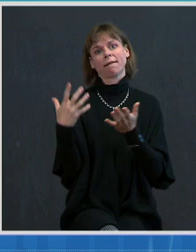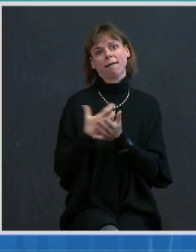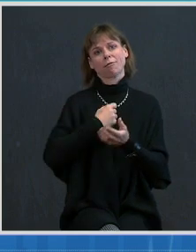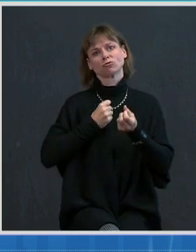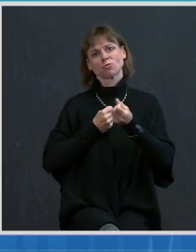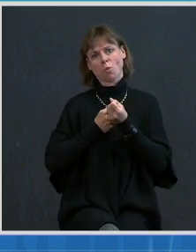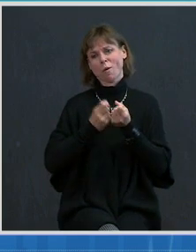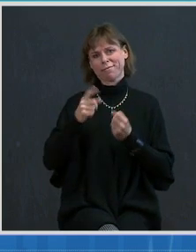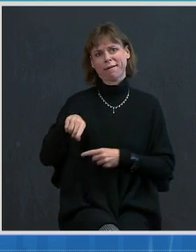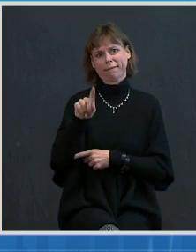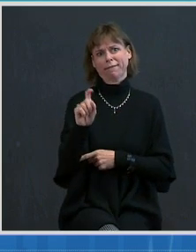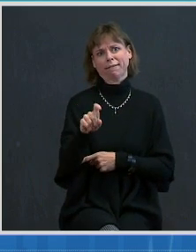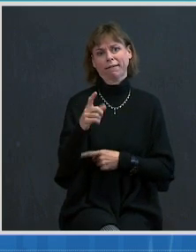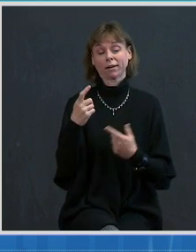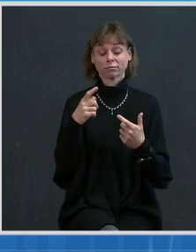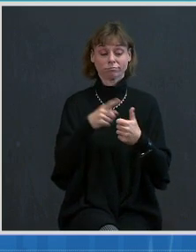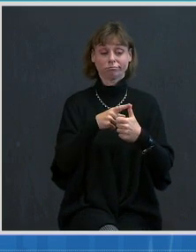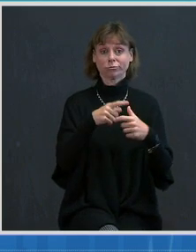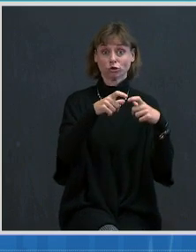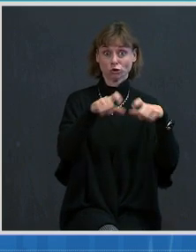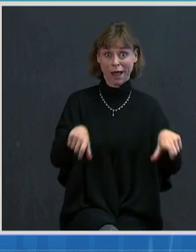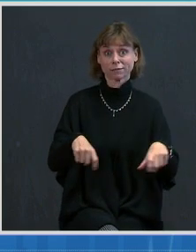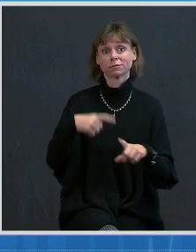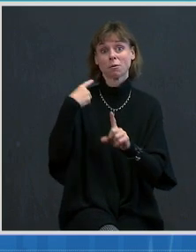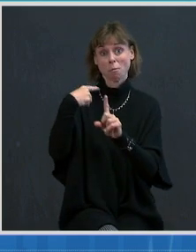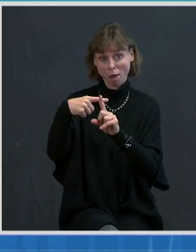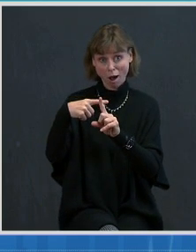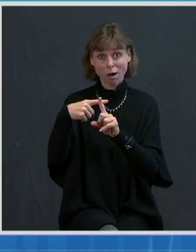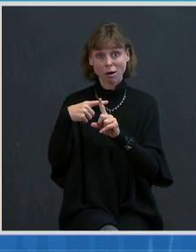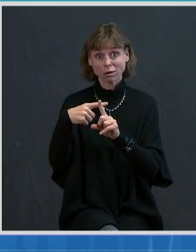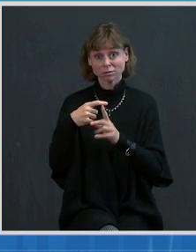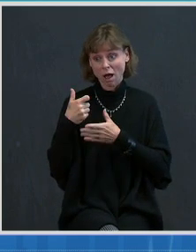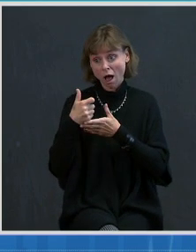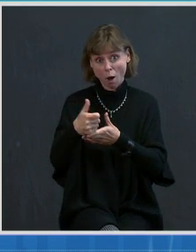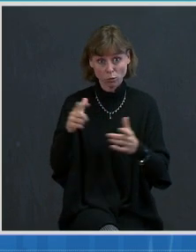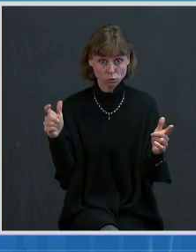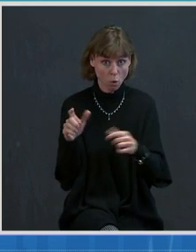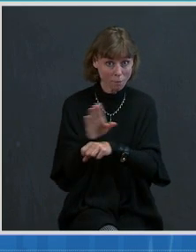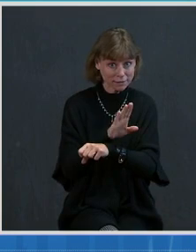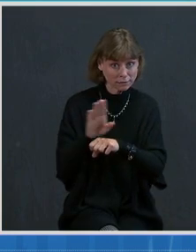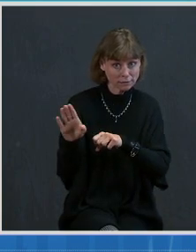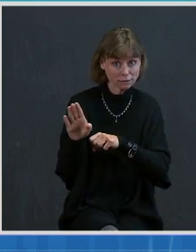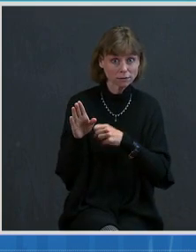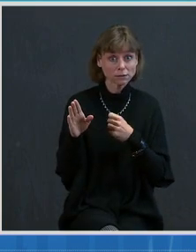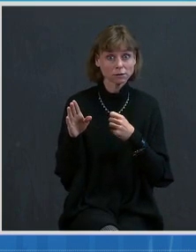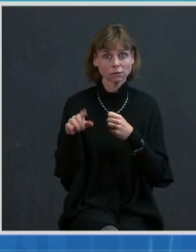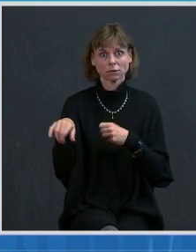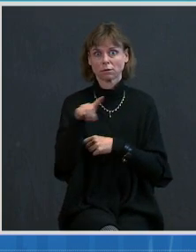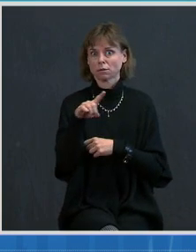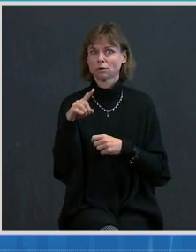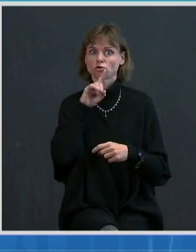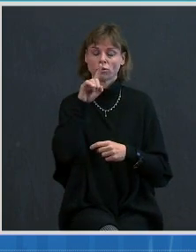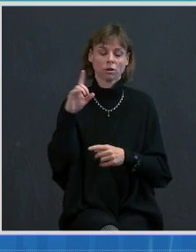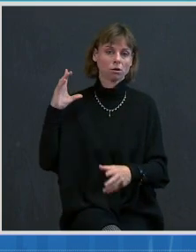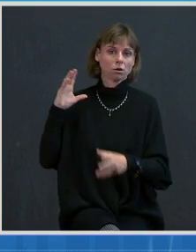checks to American households and relief to Americans and small businesses under so much pressure from the pandemic.